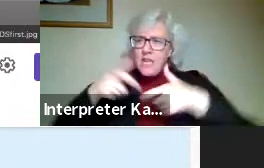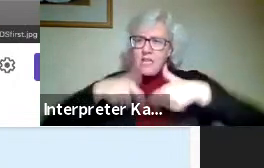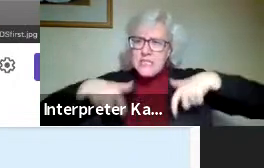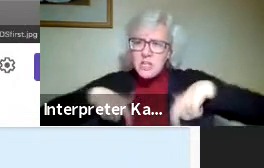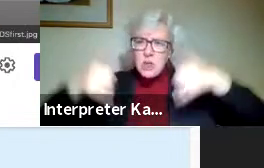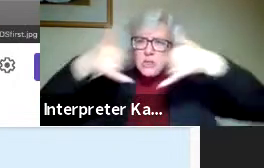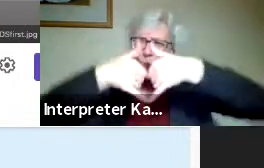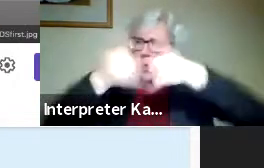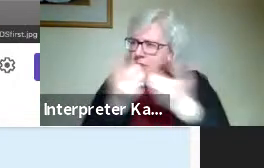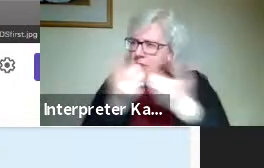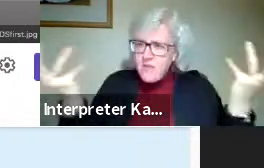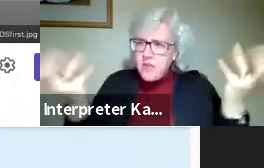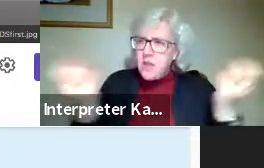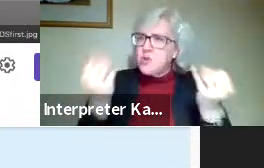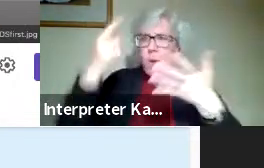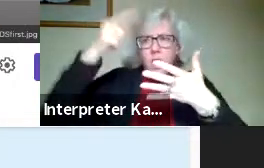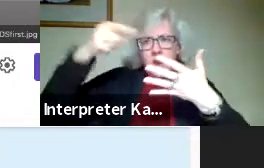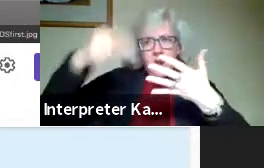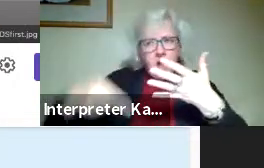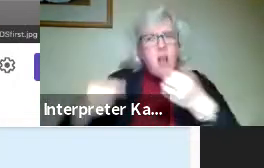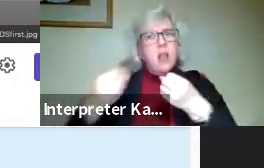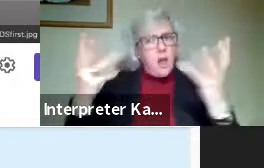awards, and much, much more.